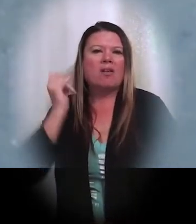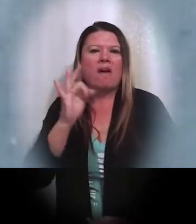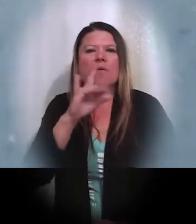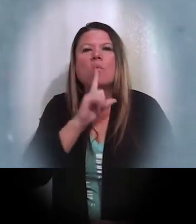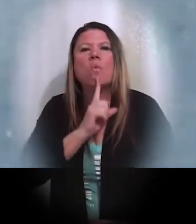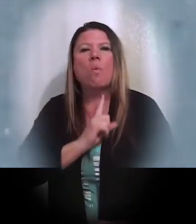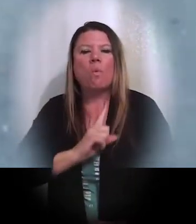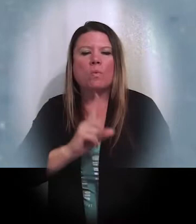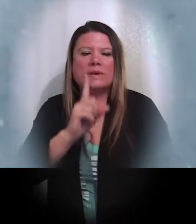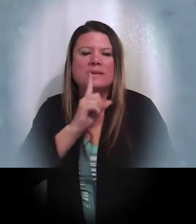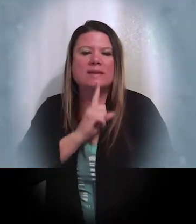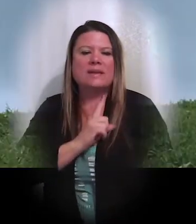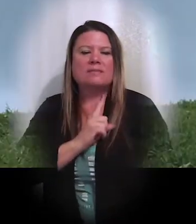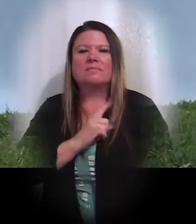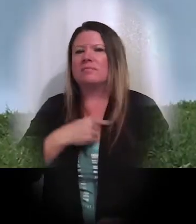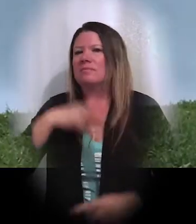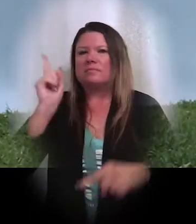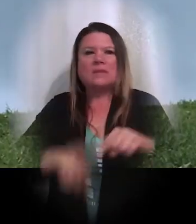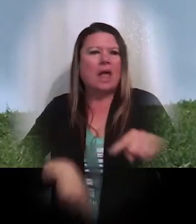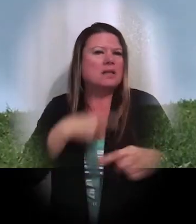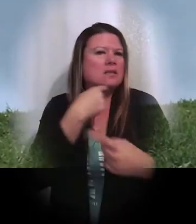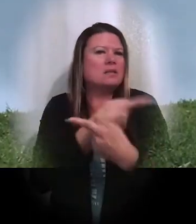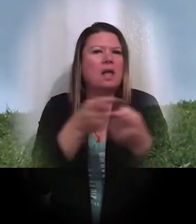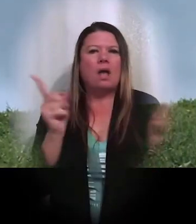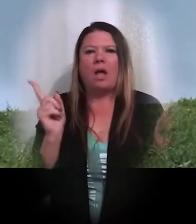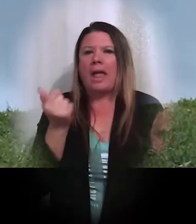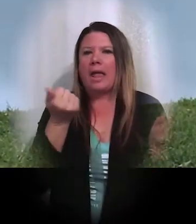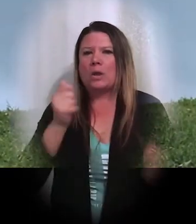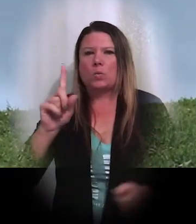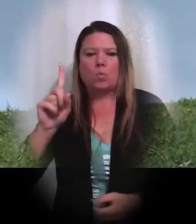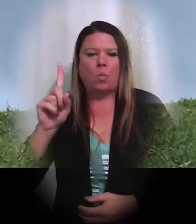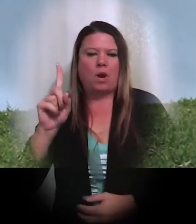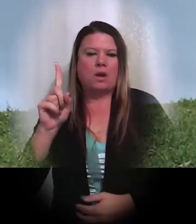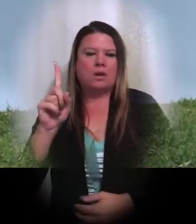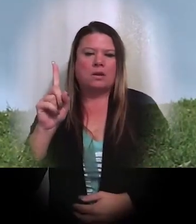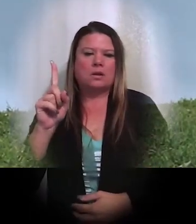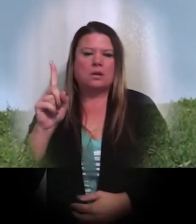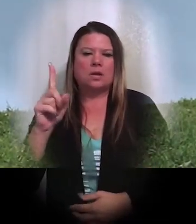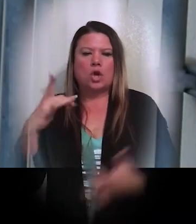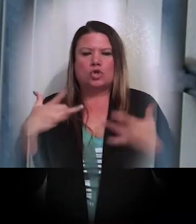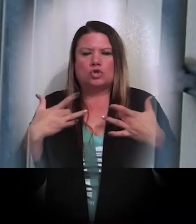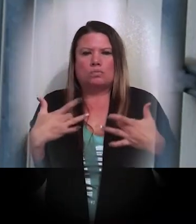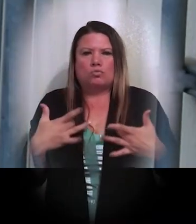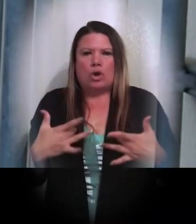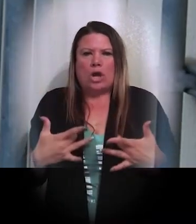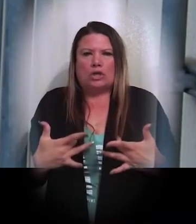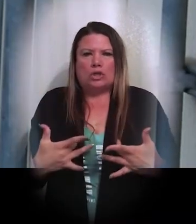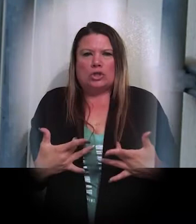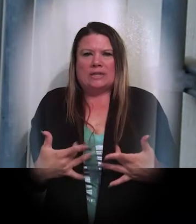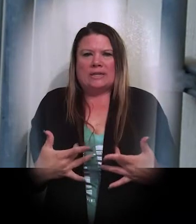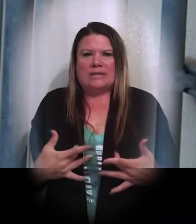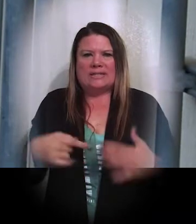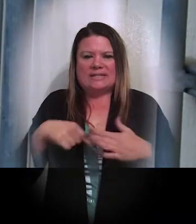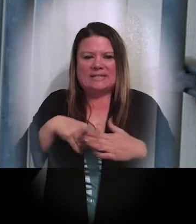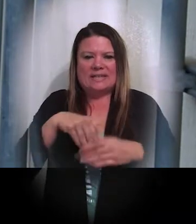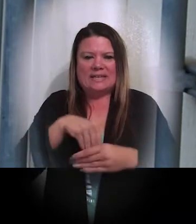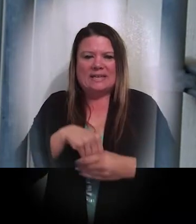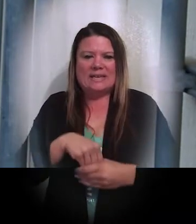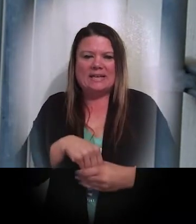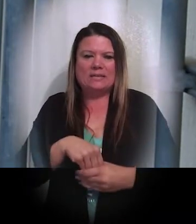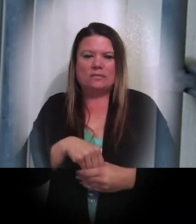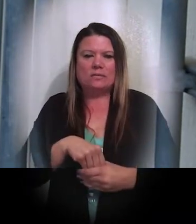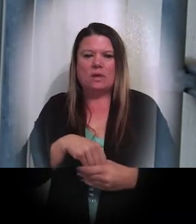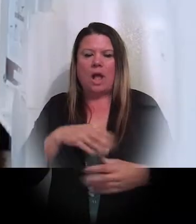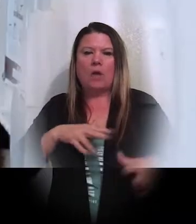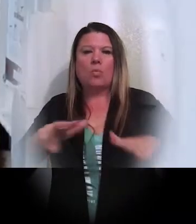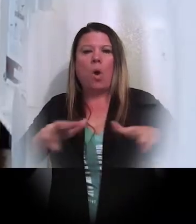a past of loneliness, I can't tell anyone, depression is